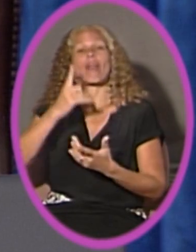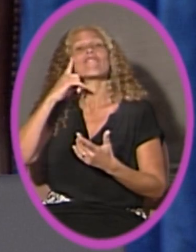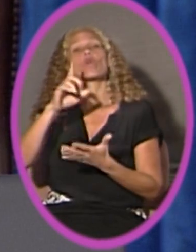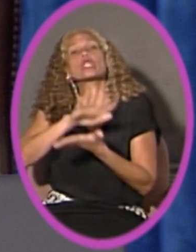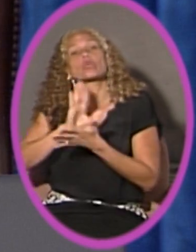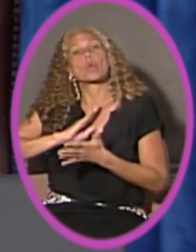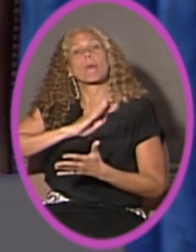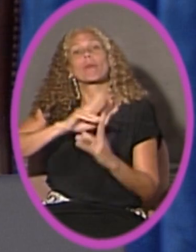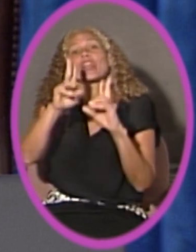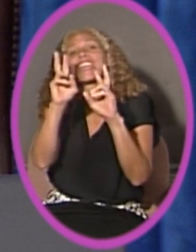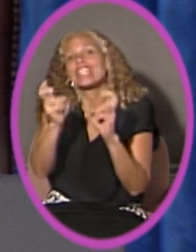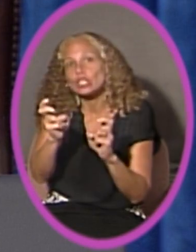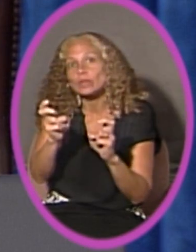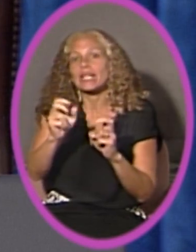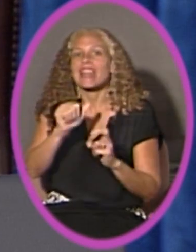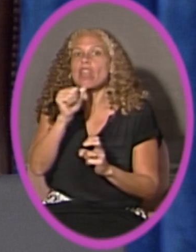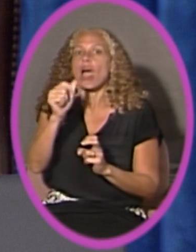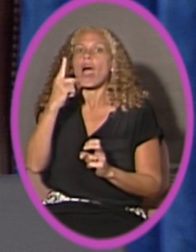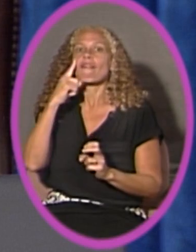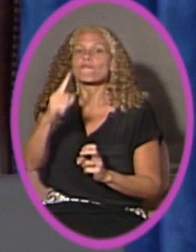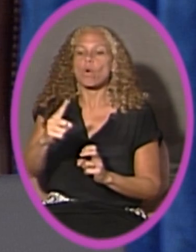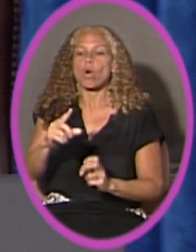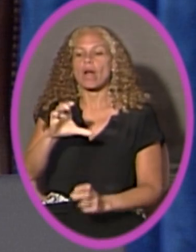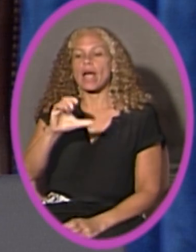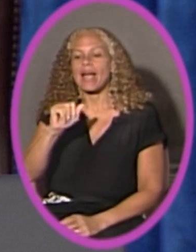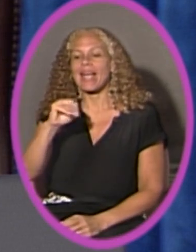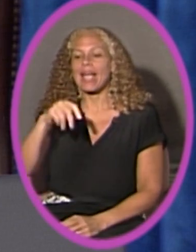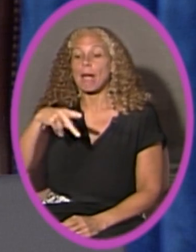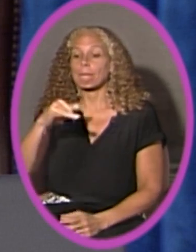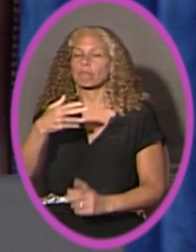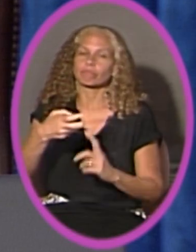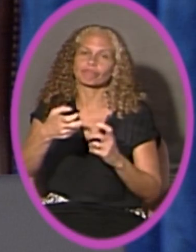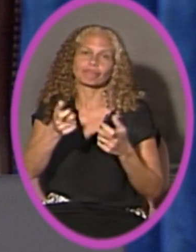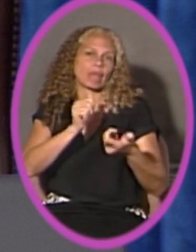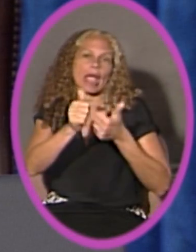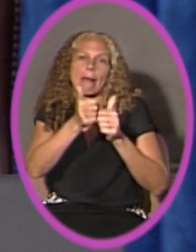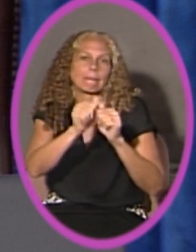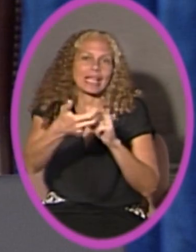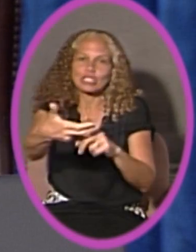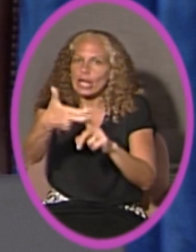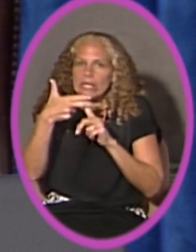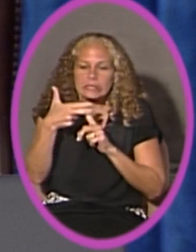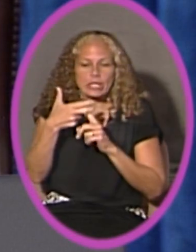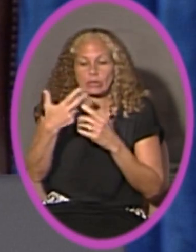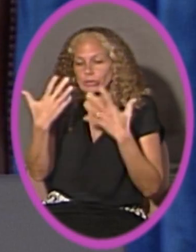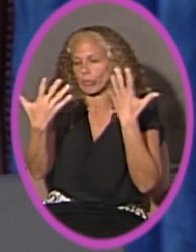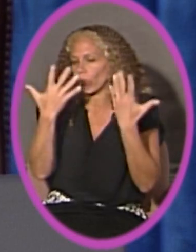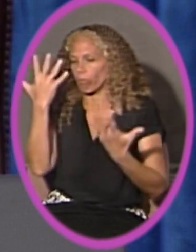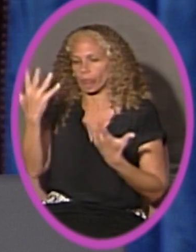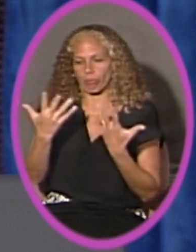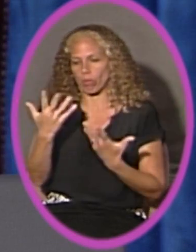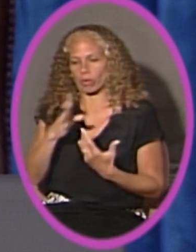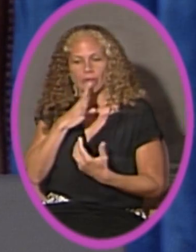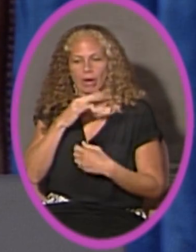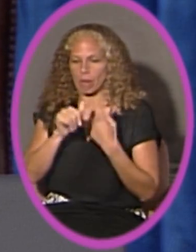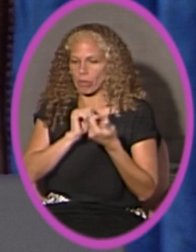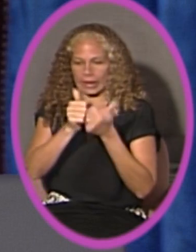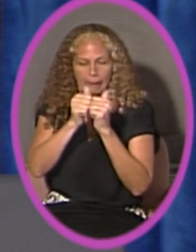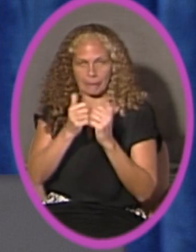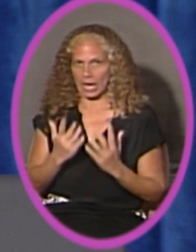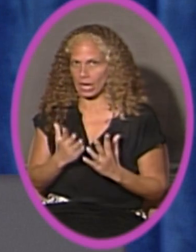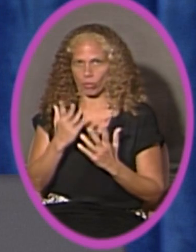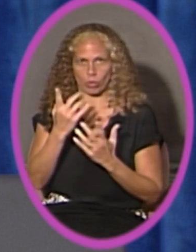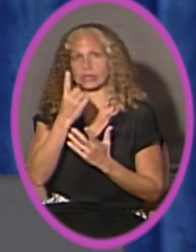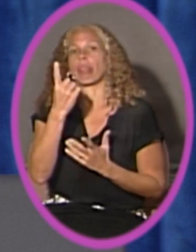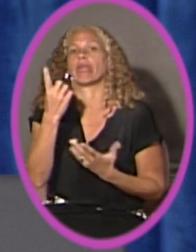issues and not for a campaign solicitation or speaking about a campaign or any other